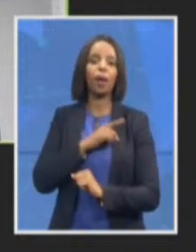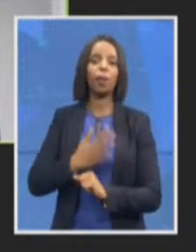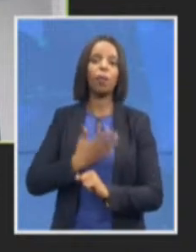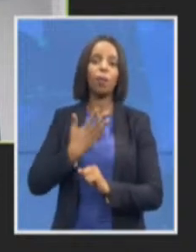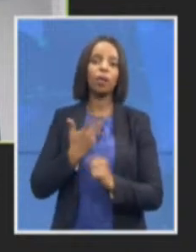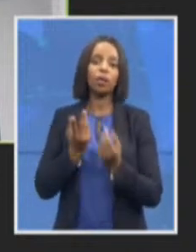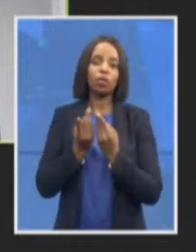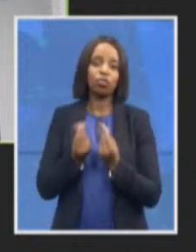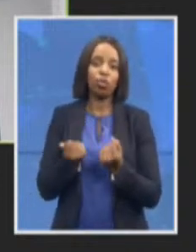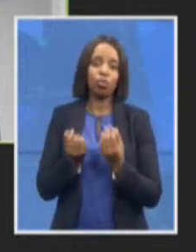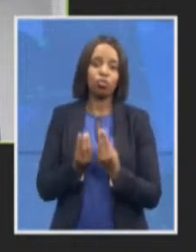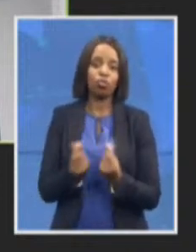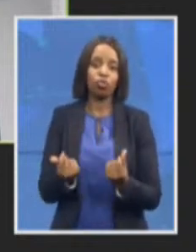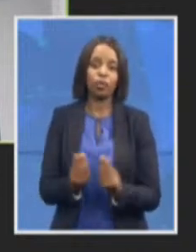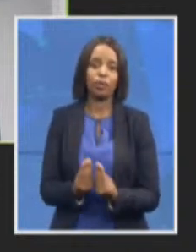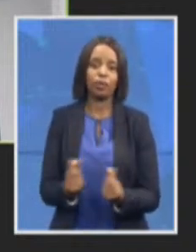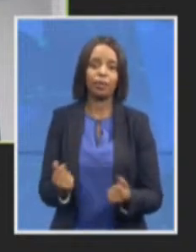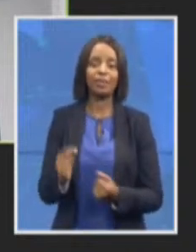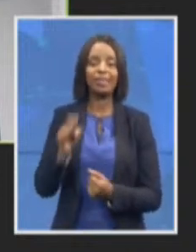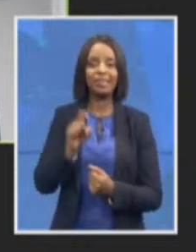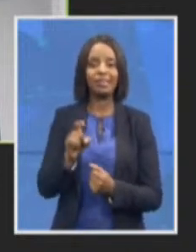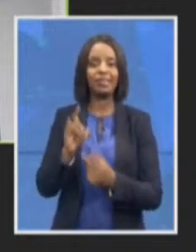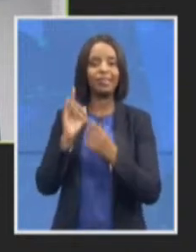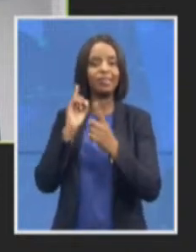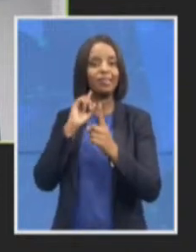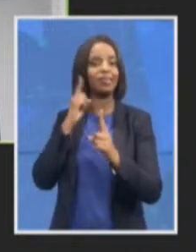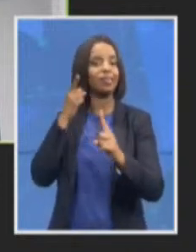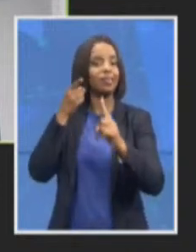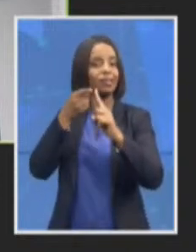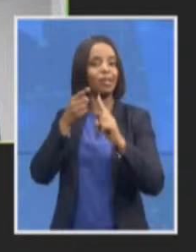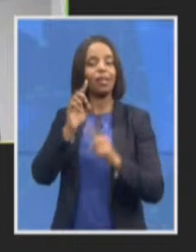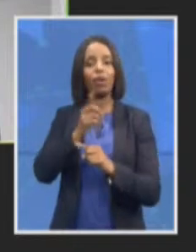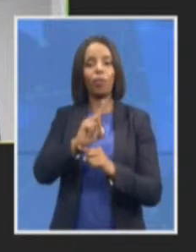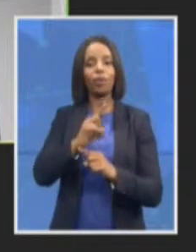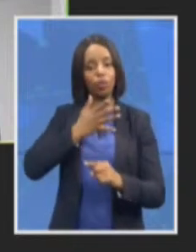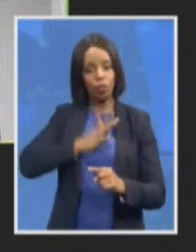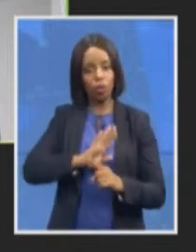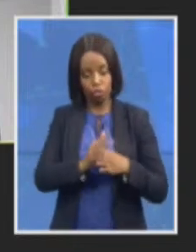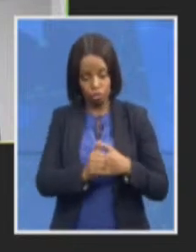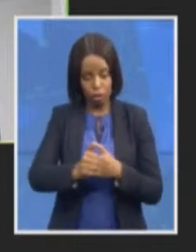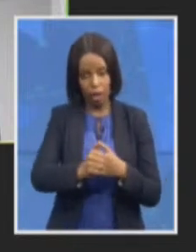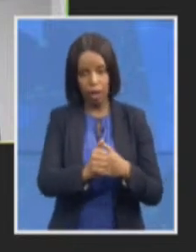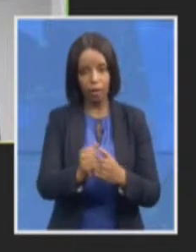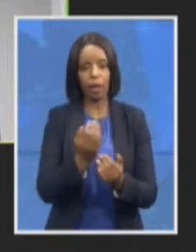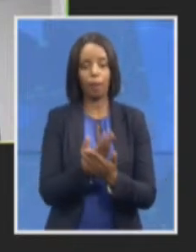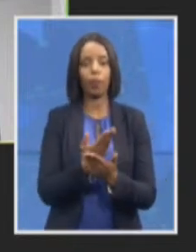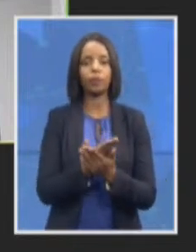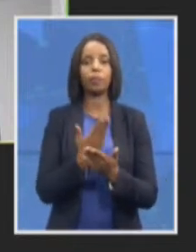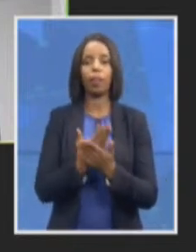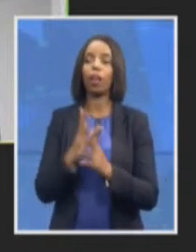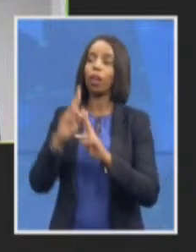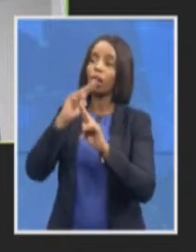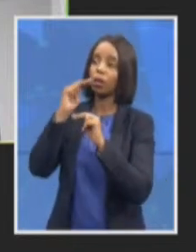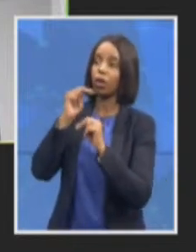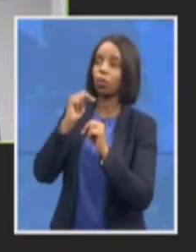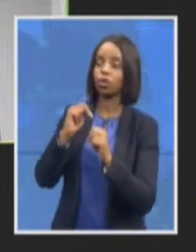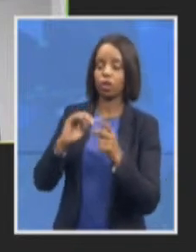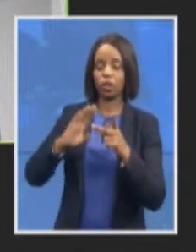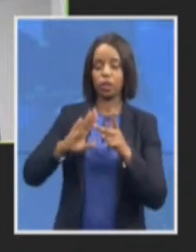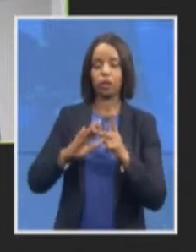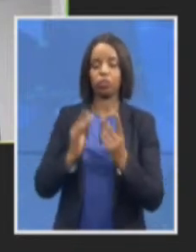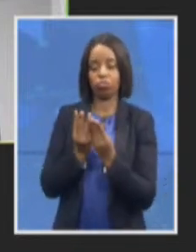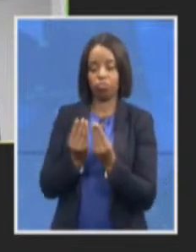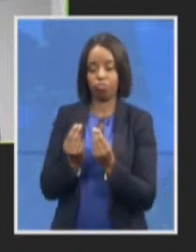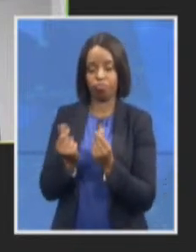guiding possible negotiated settlements as we proceed with very complex